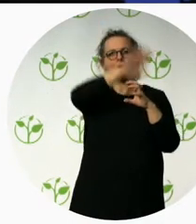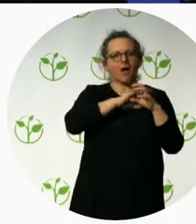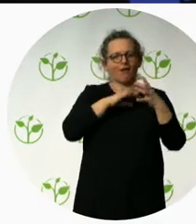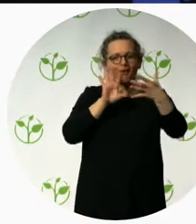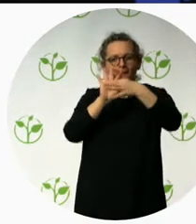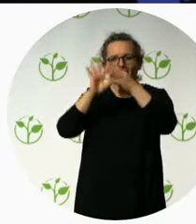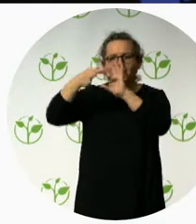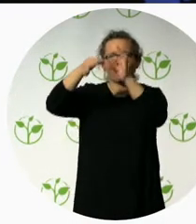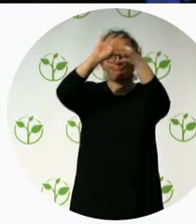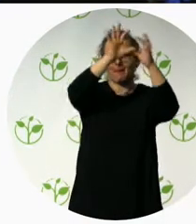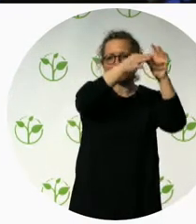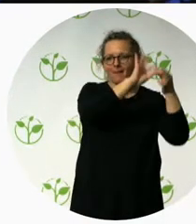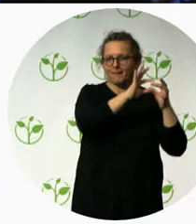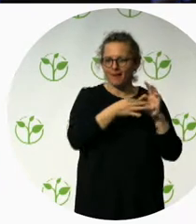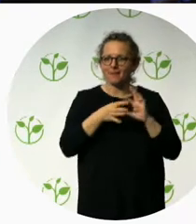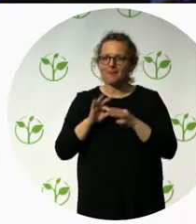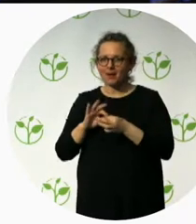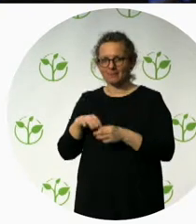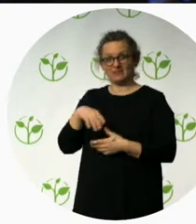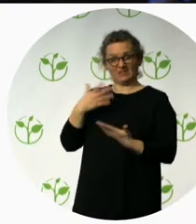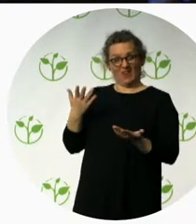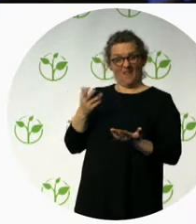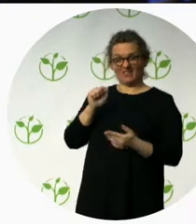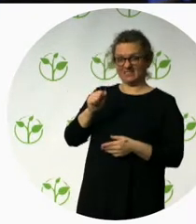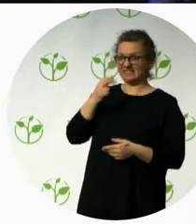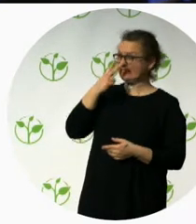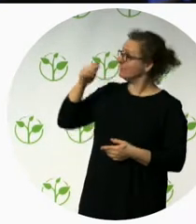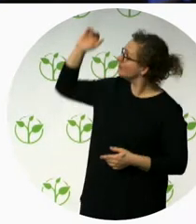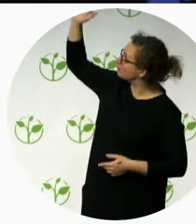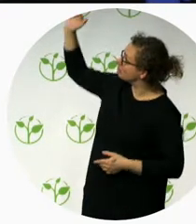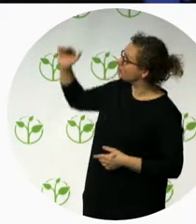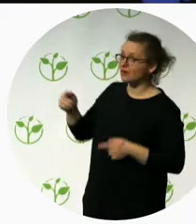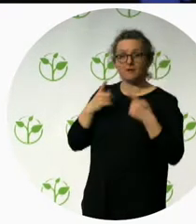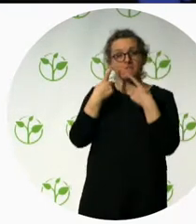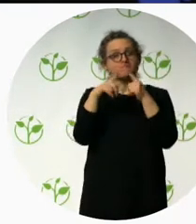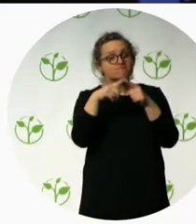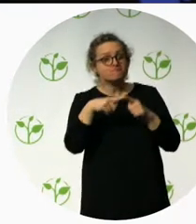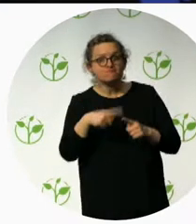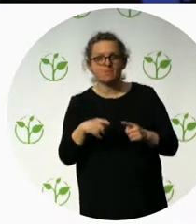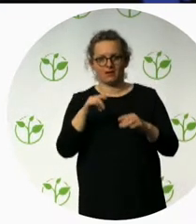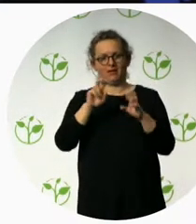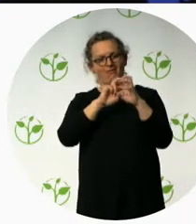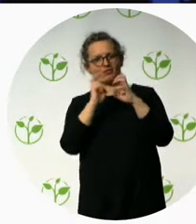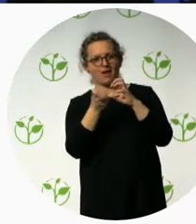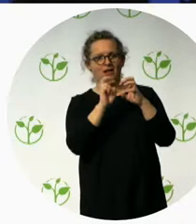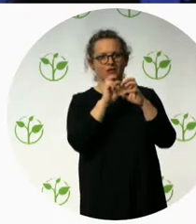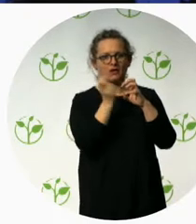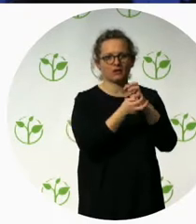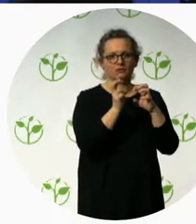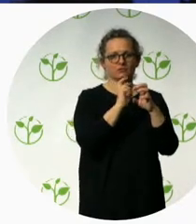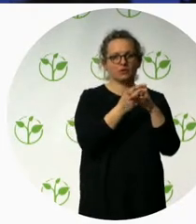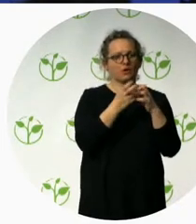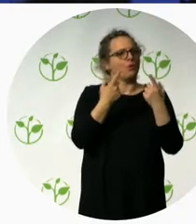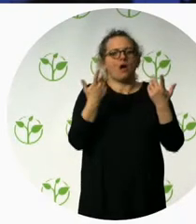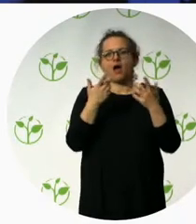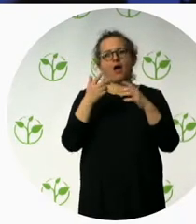This is some tours that we are doing, as you can see in a few countries in Europe. What the